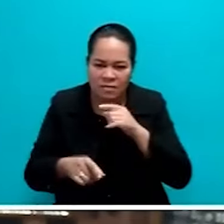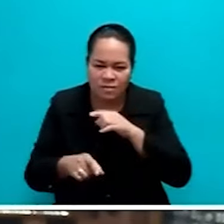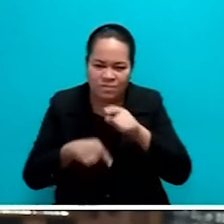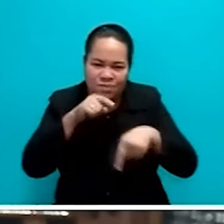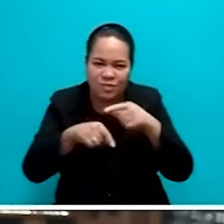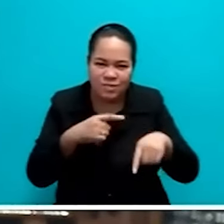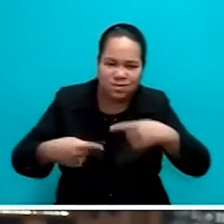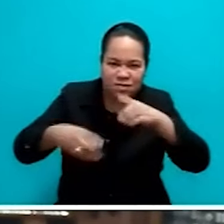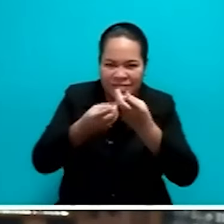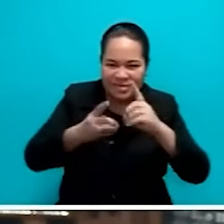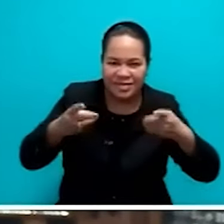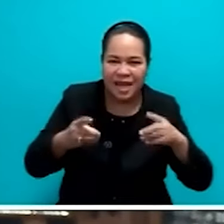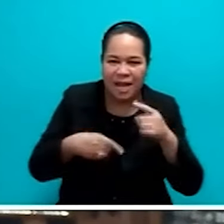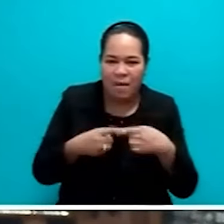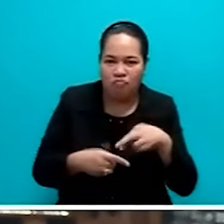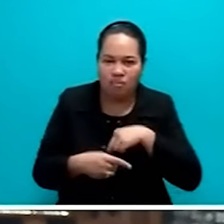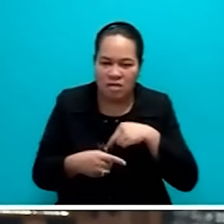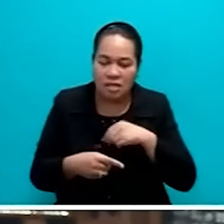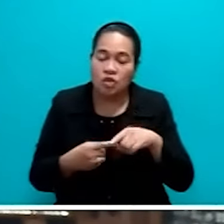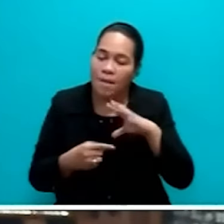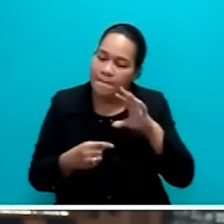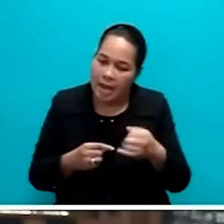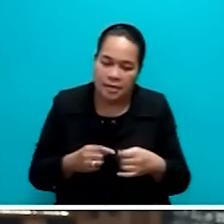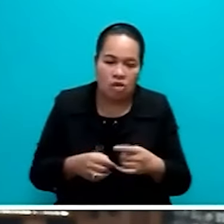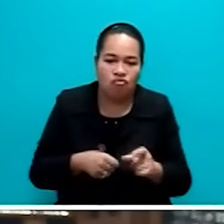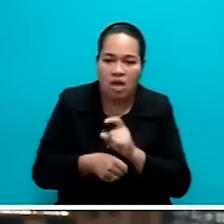and enforce the relevant law accordingly.